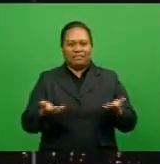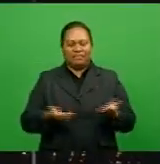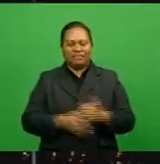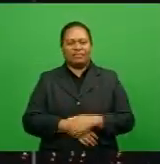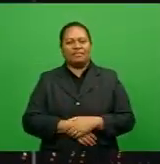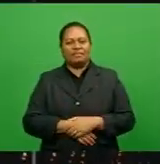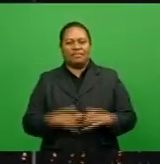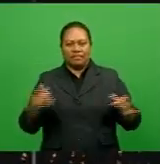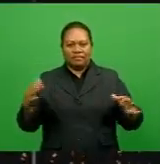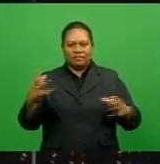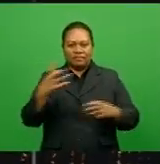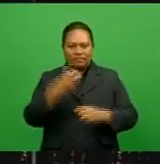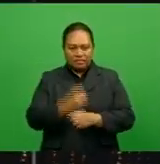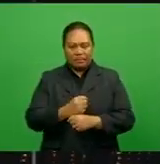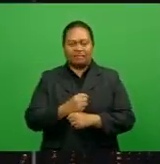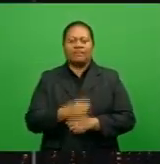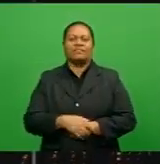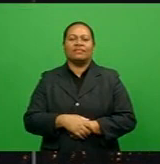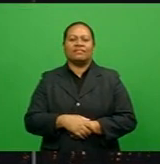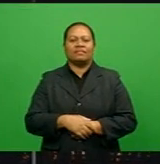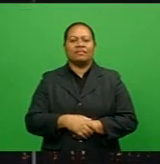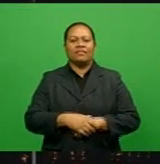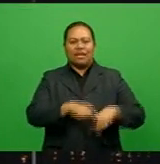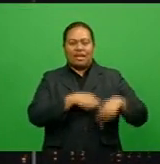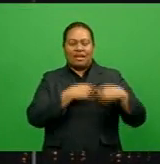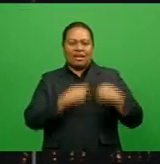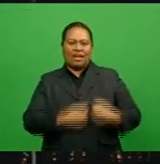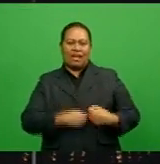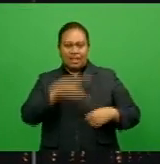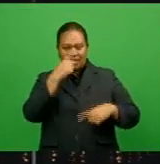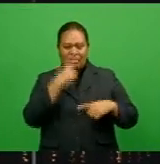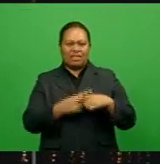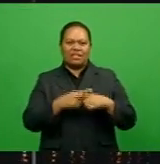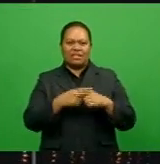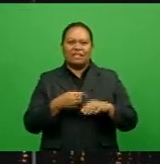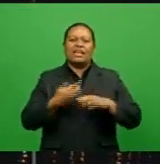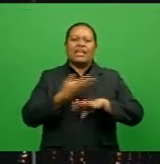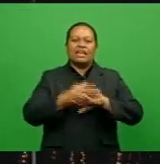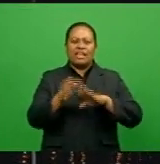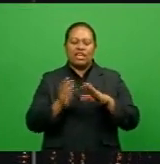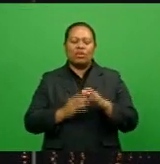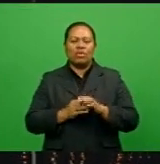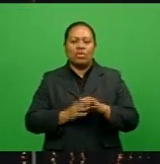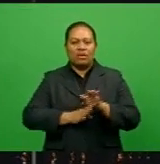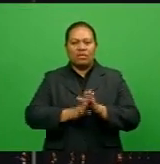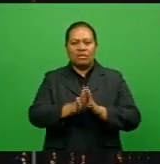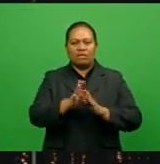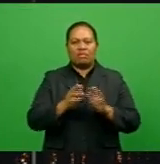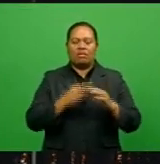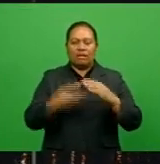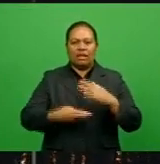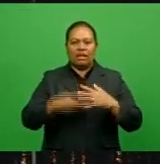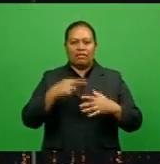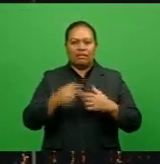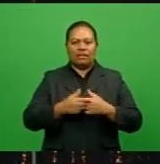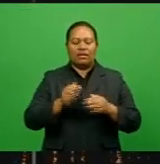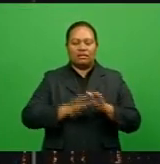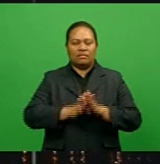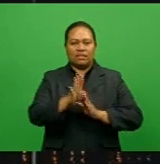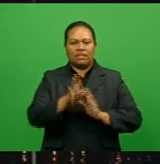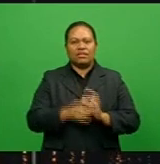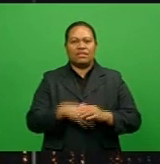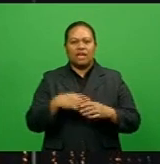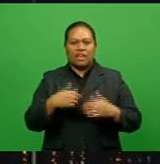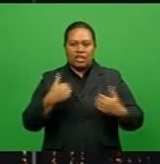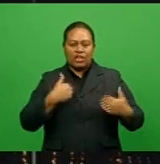Recapping the main stories. Fulton Knight, heart disease rates reaching new levels. Carb a boost, Fiji USA Trade. And USP